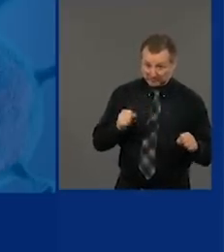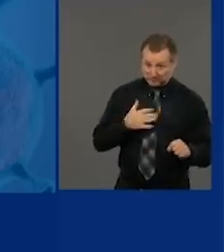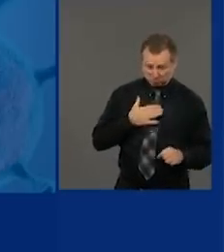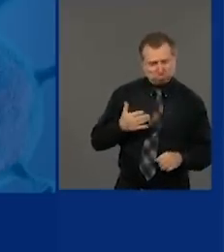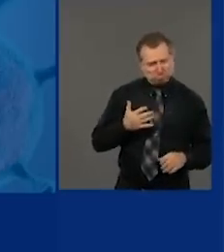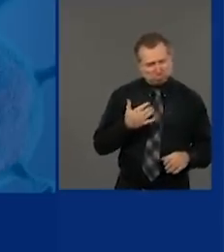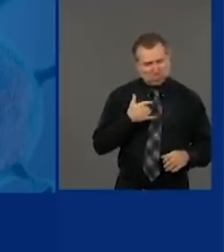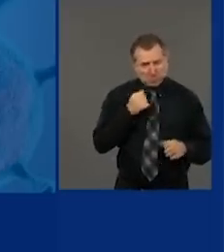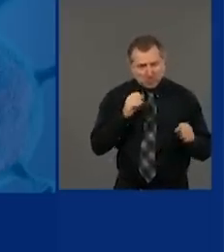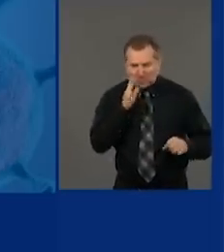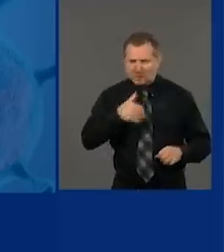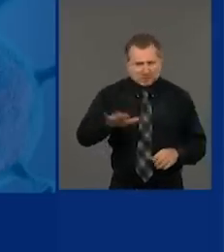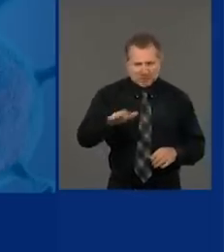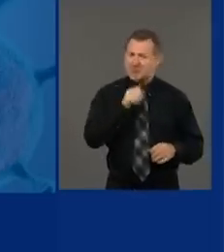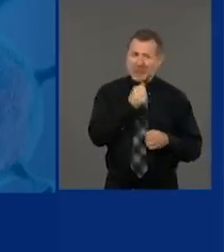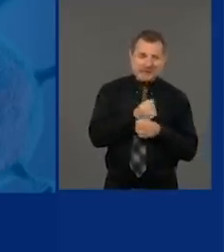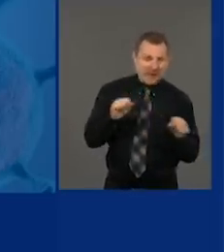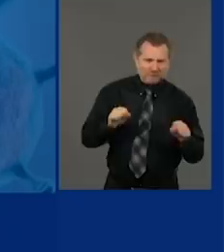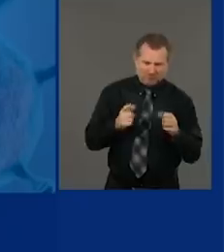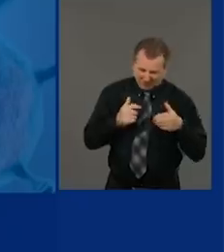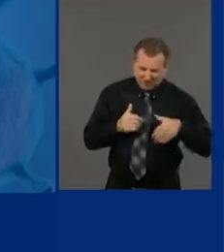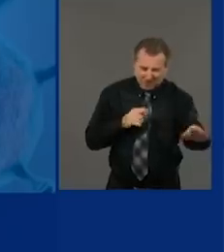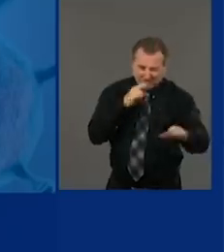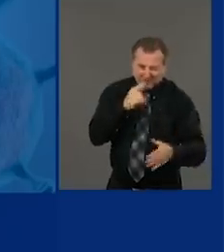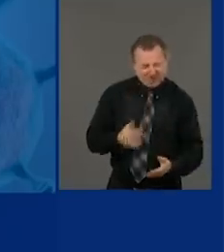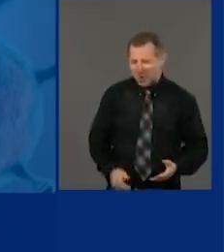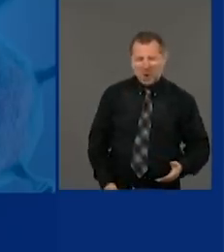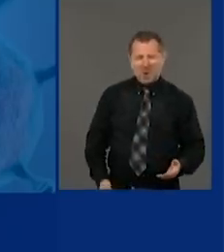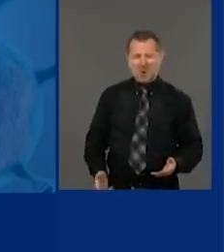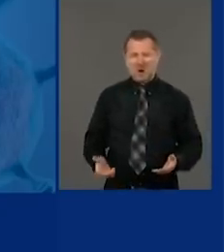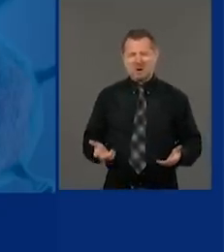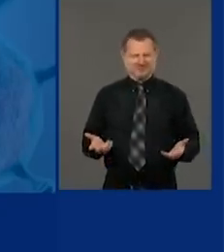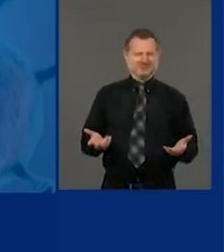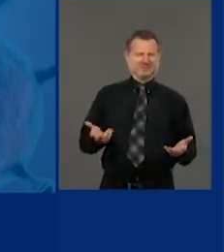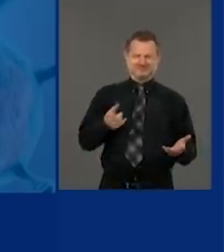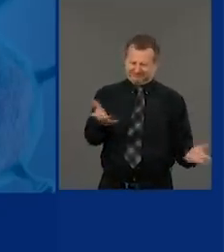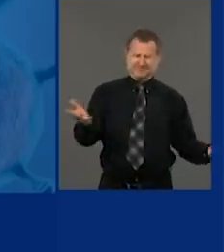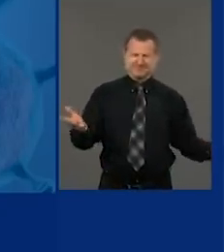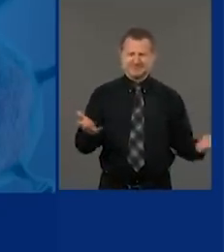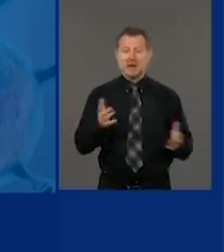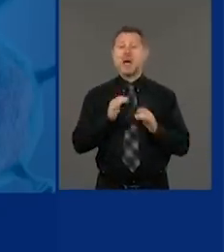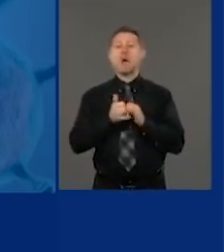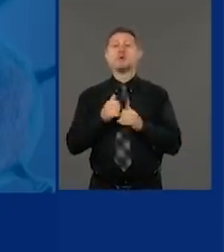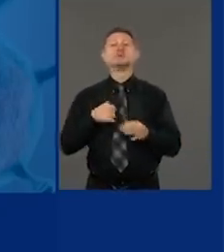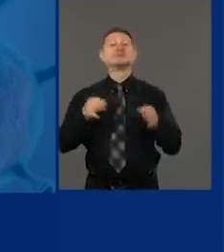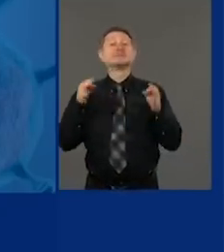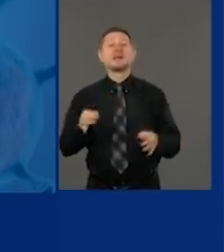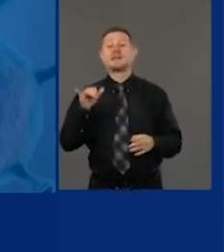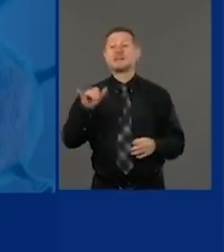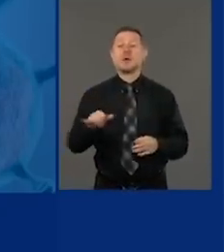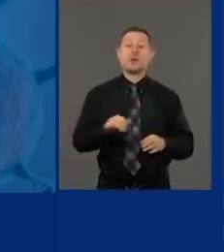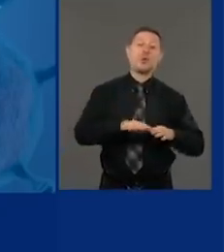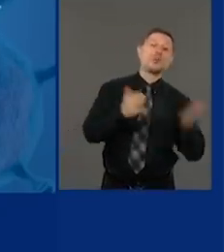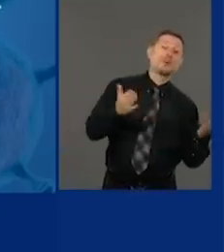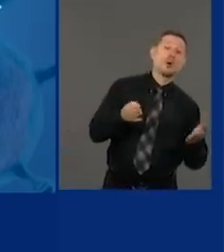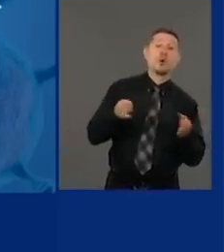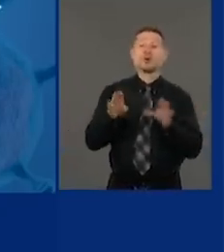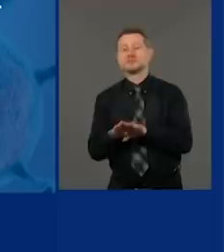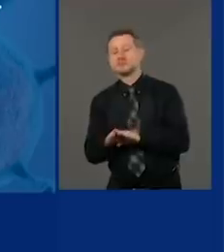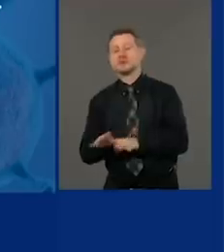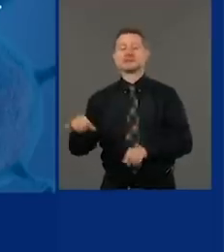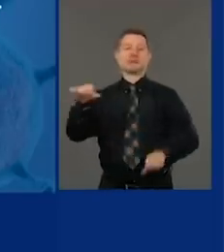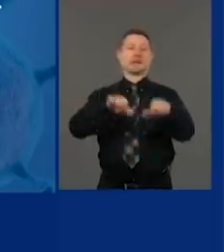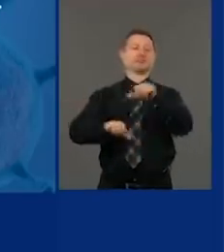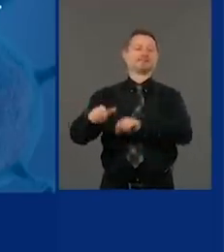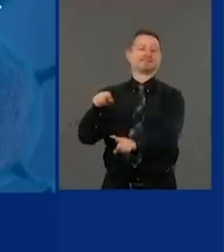If it's not safe, I'm not going to send her. And you can determine that by science. So the formula